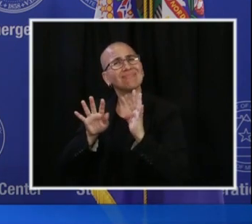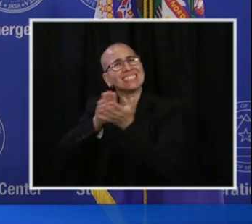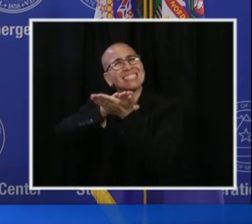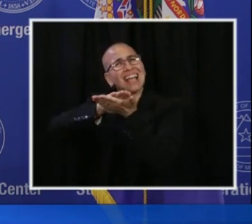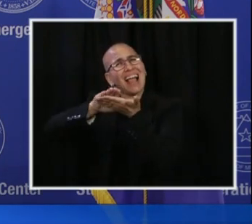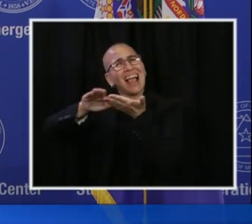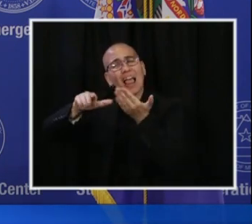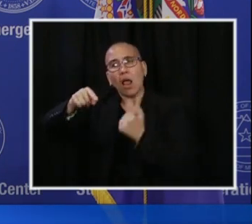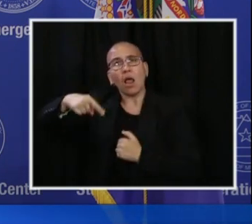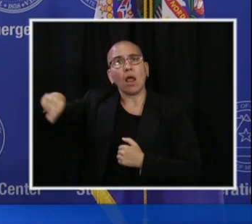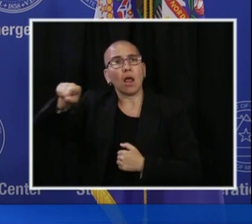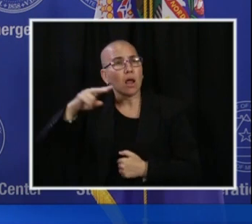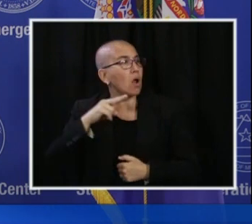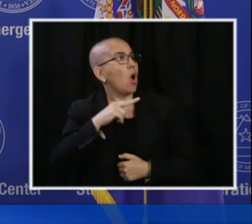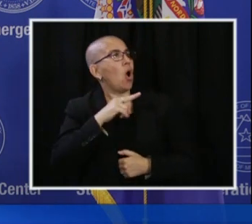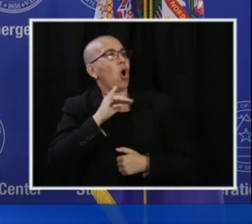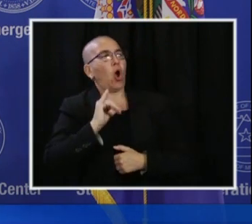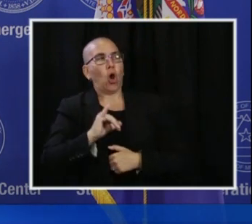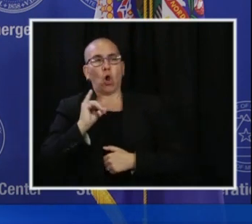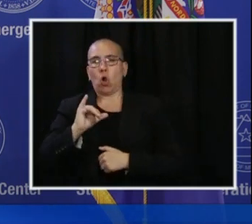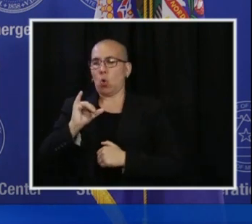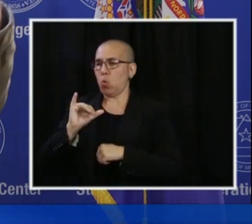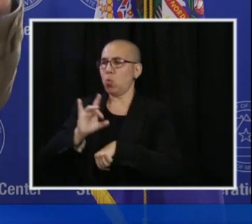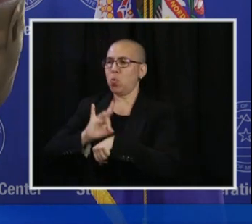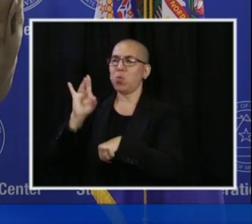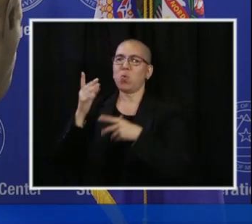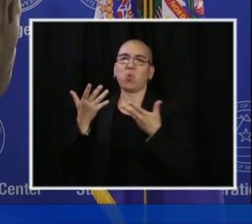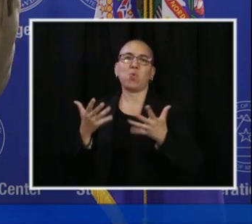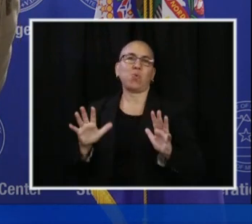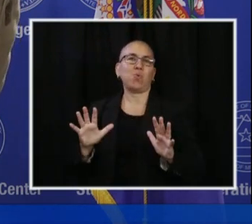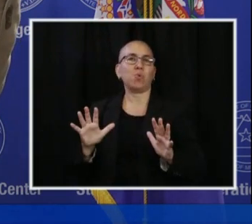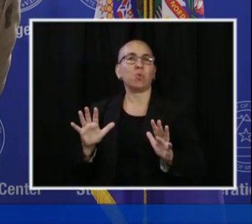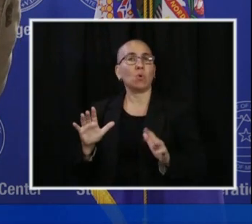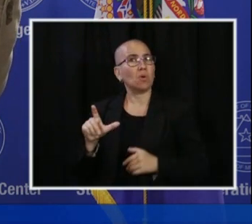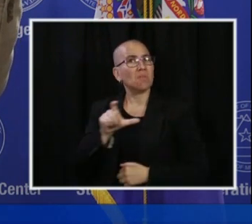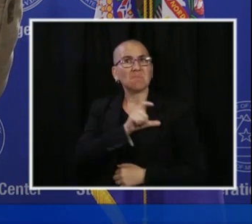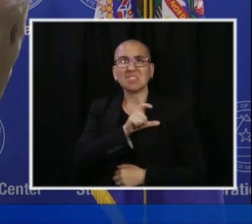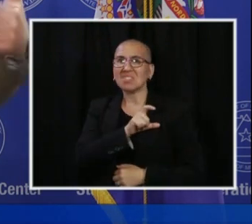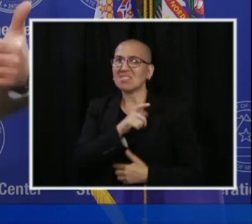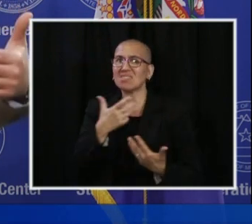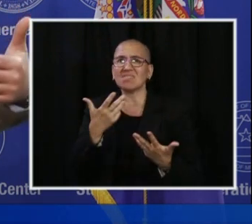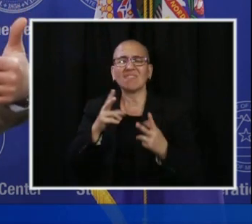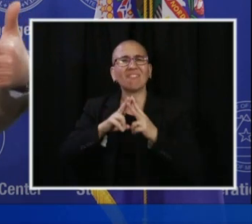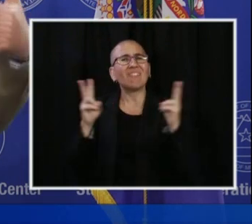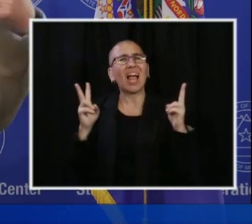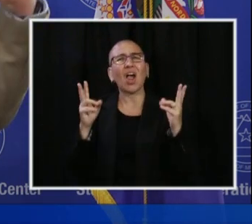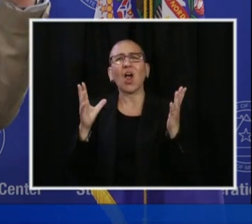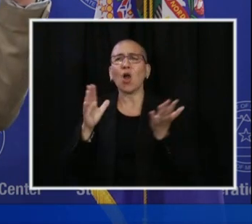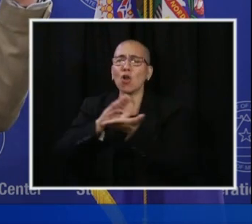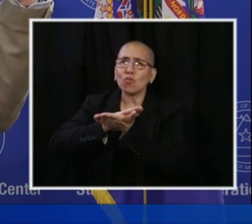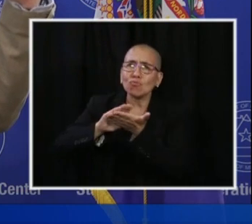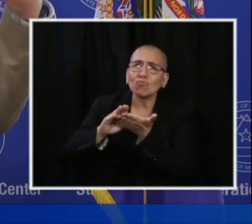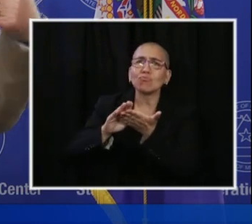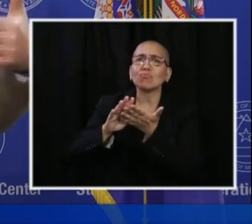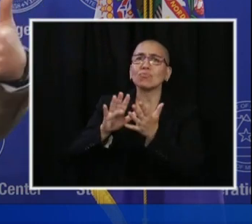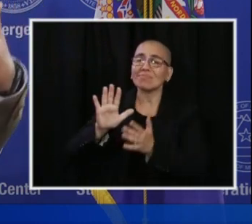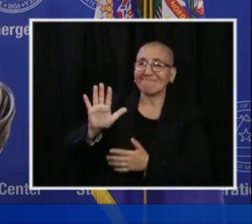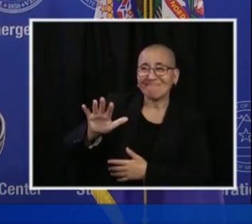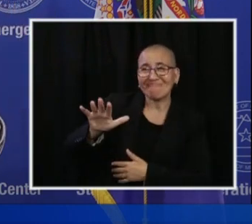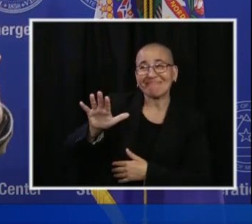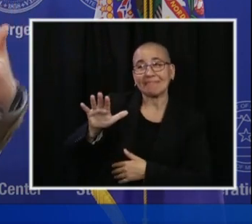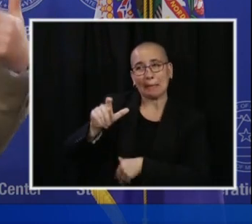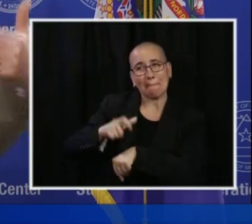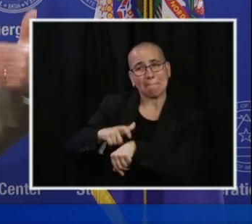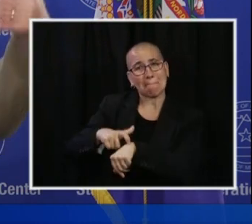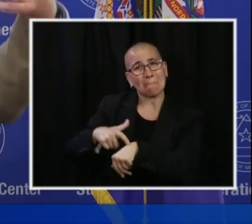how our law enforcement approached it. The very humanized way, the very orderly